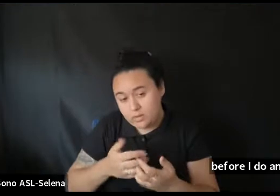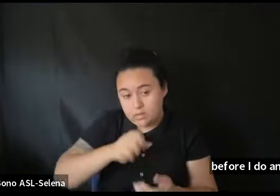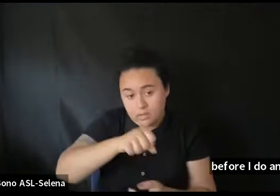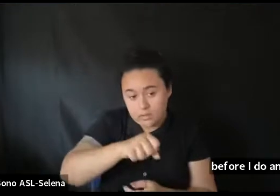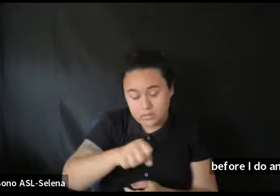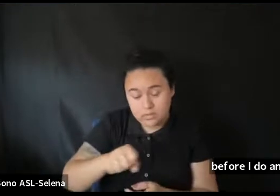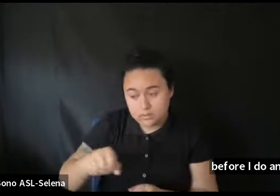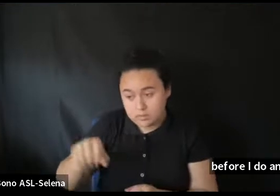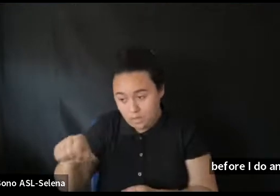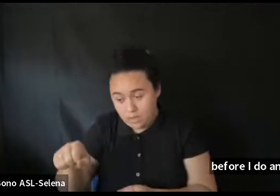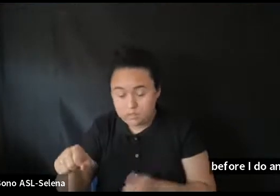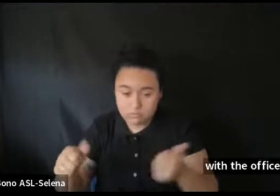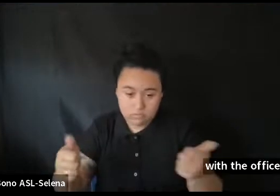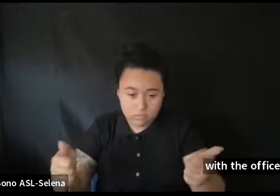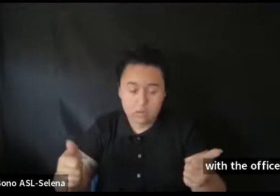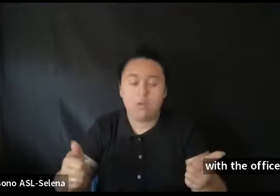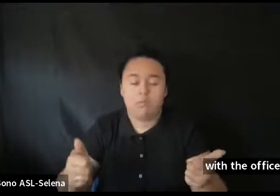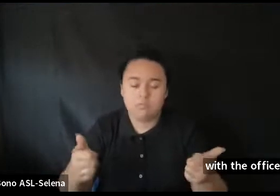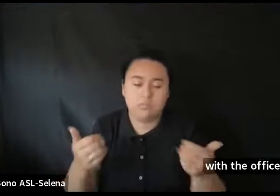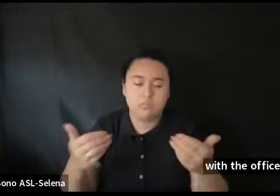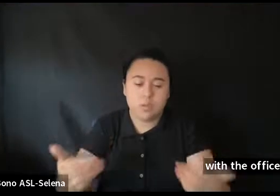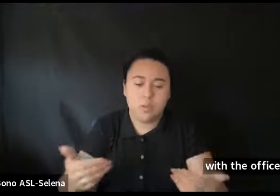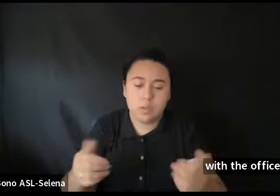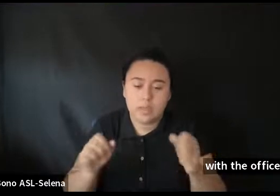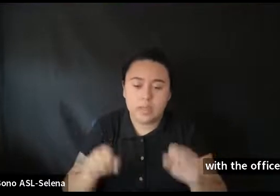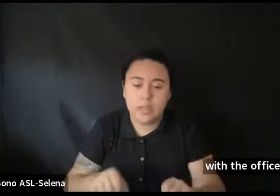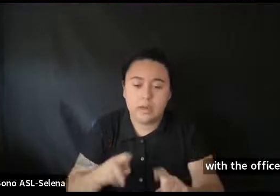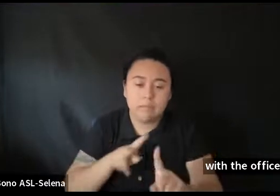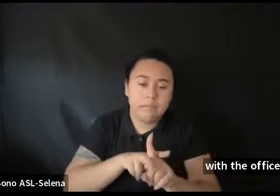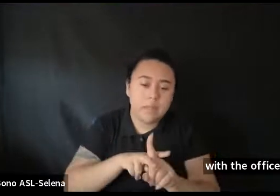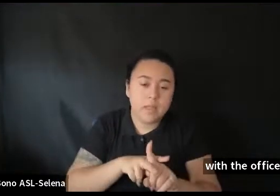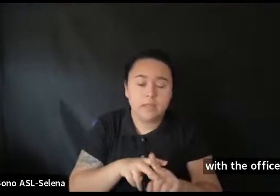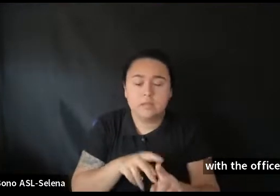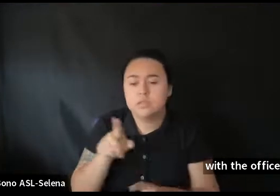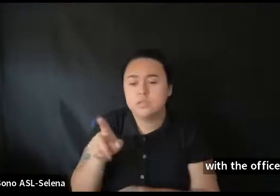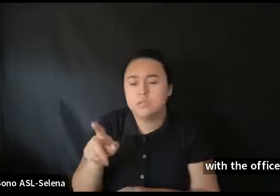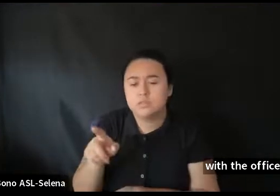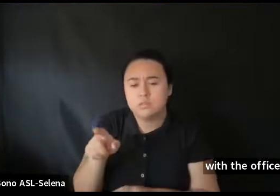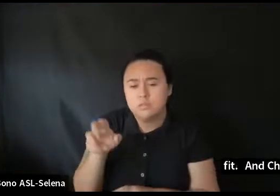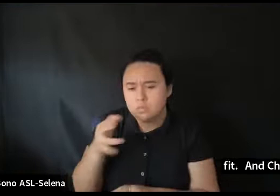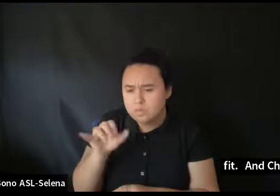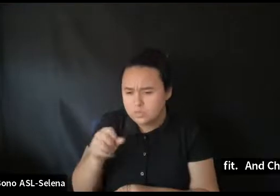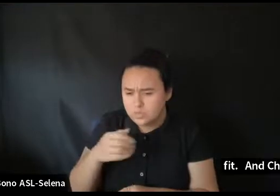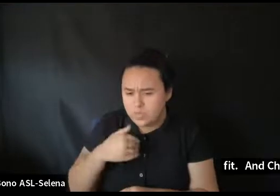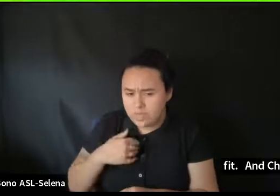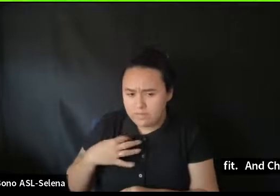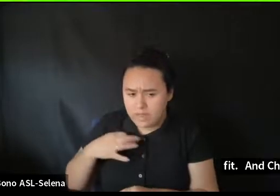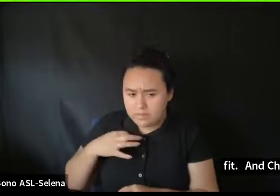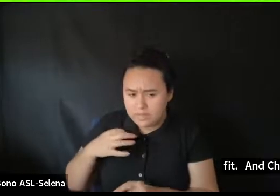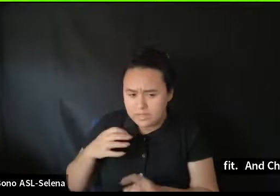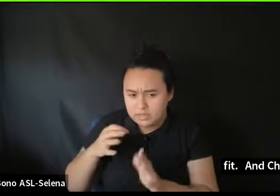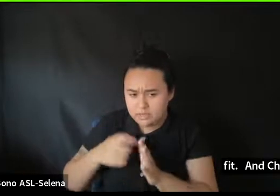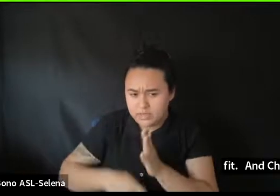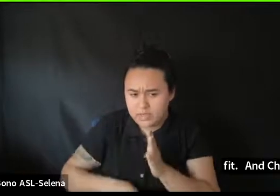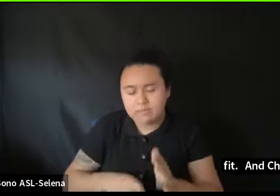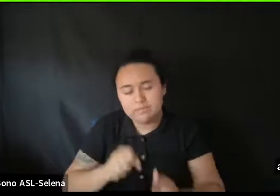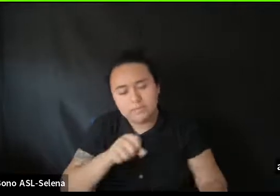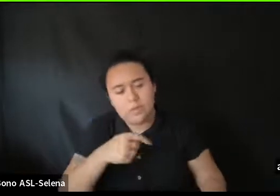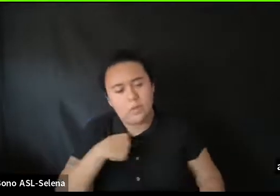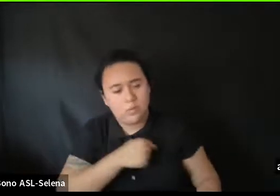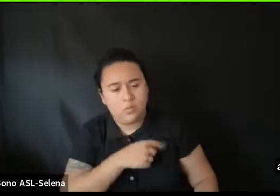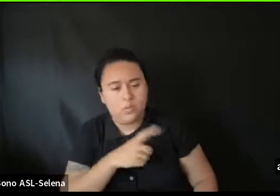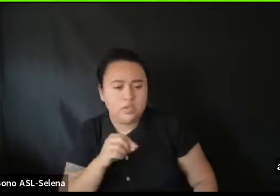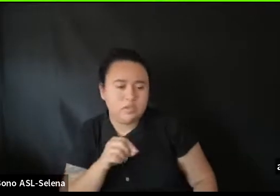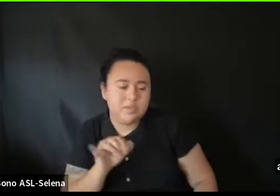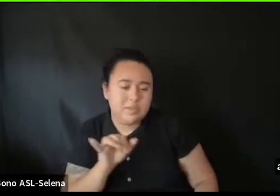And. Chris. Do you guys have a. An application fee. I can't remember. We do. It's. It's like